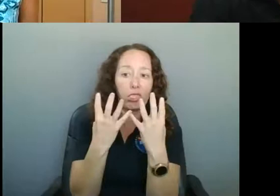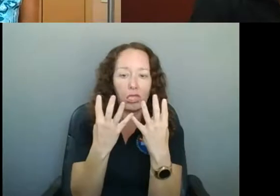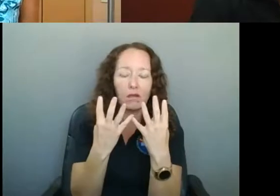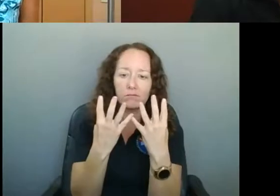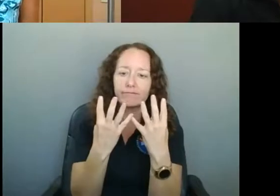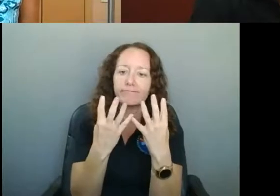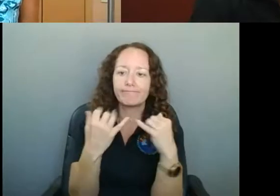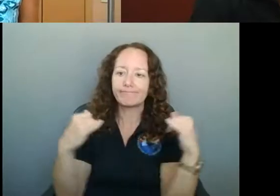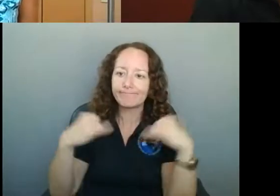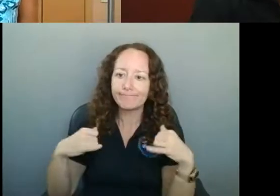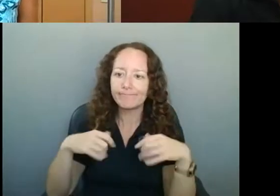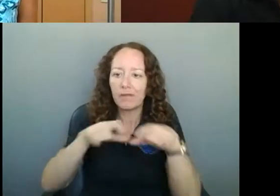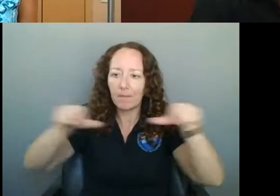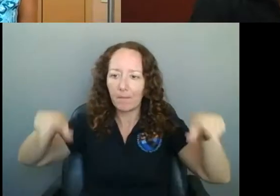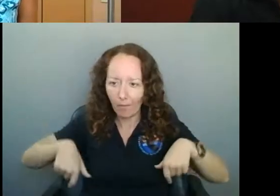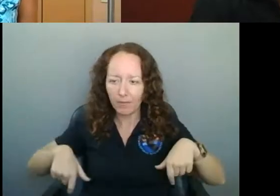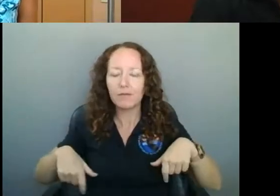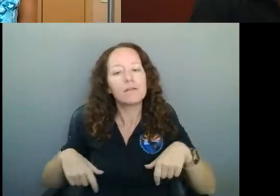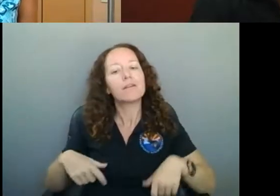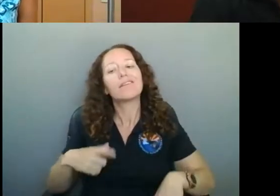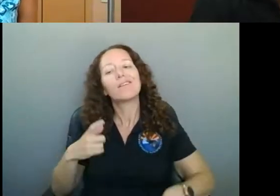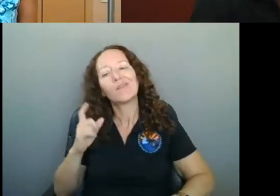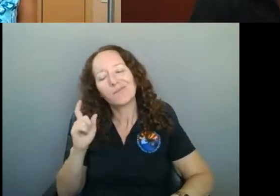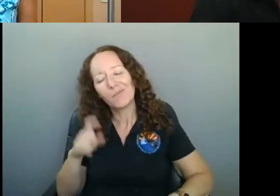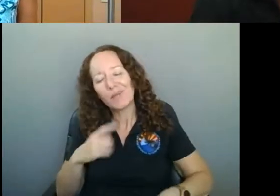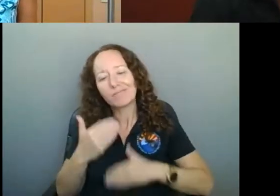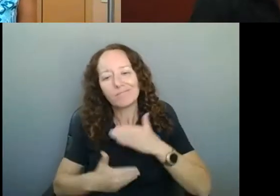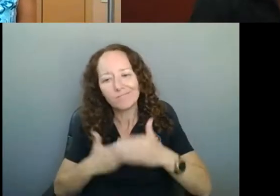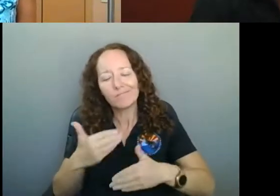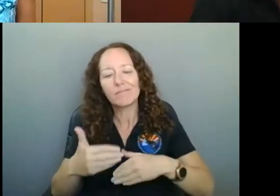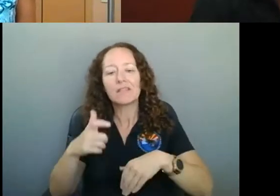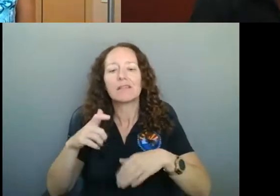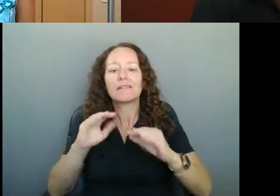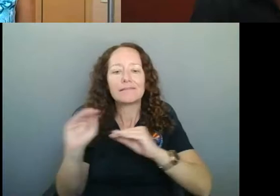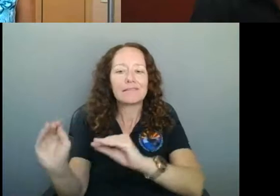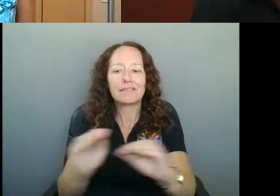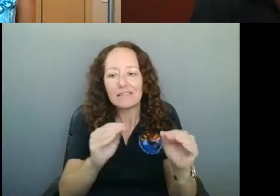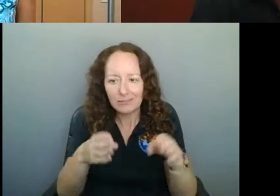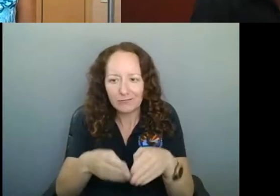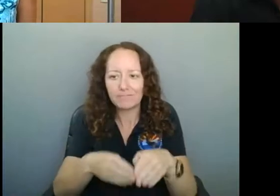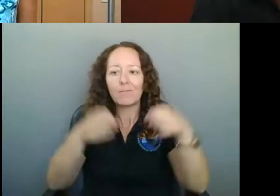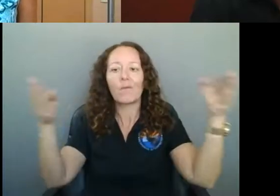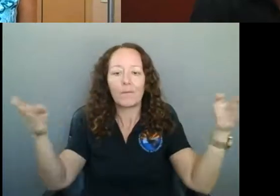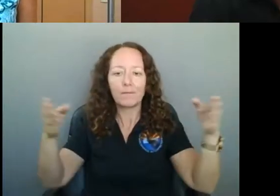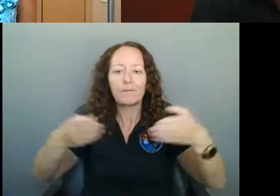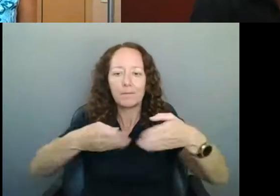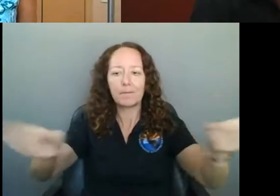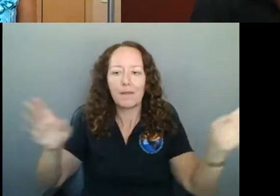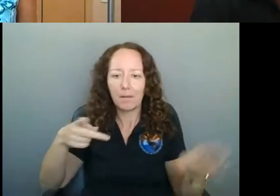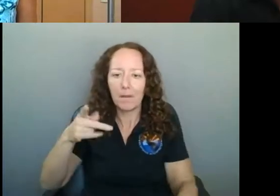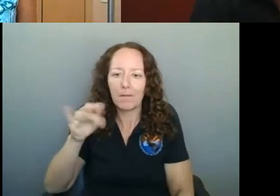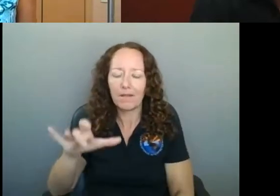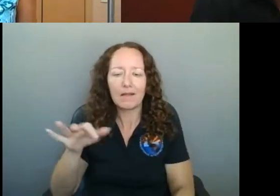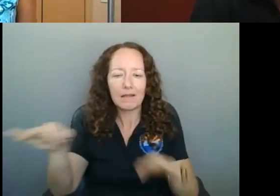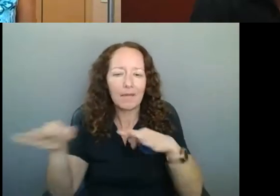why these changes are in place. And so having, you know, some good signage if you don't have a lot of staff and